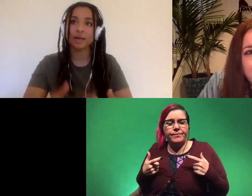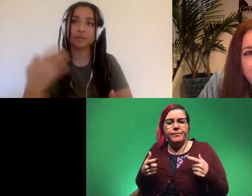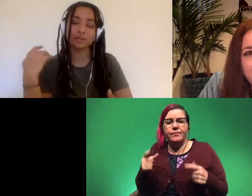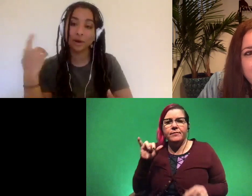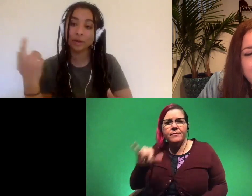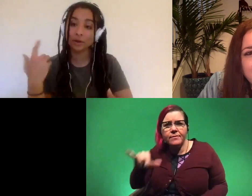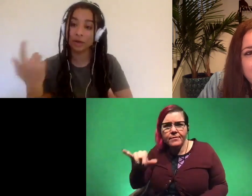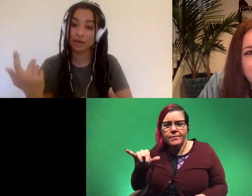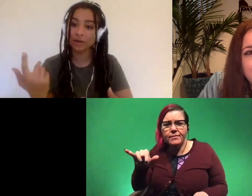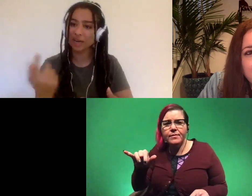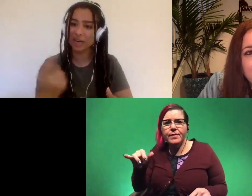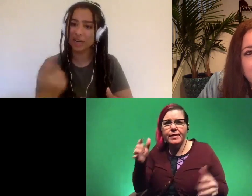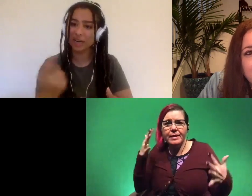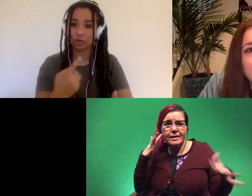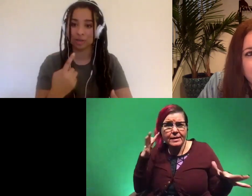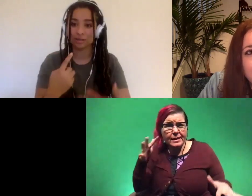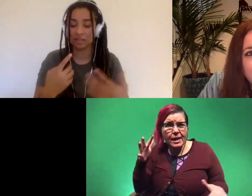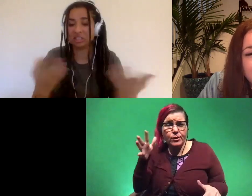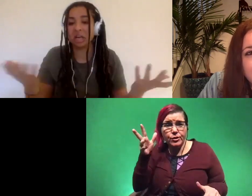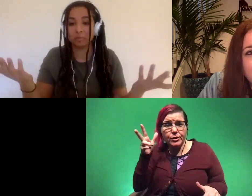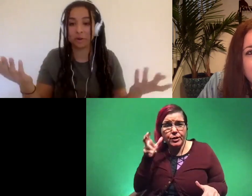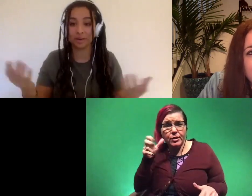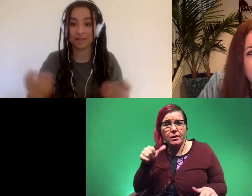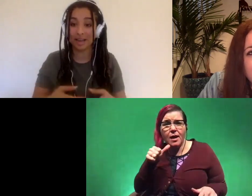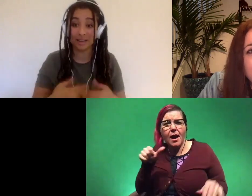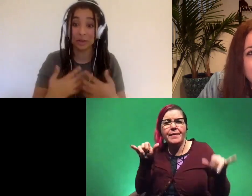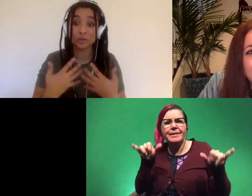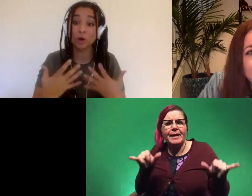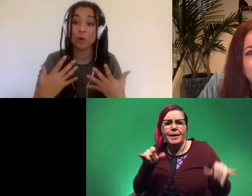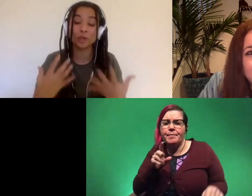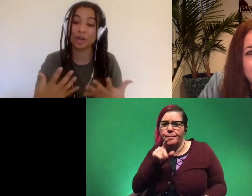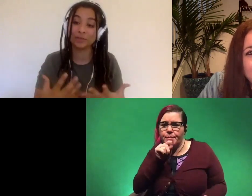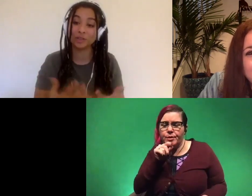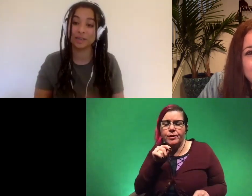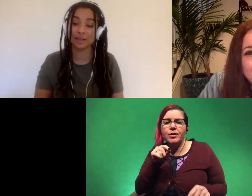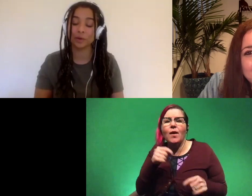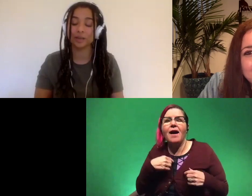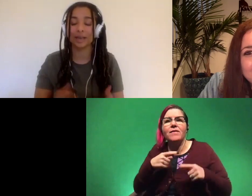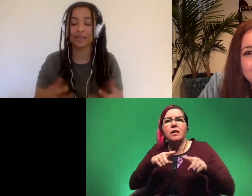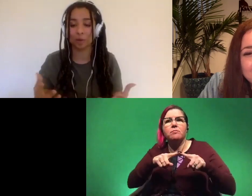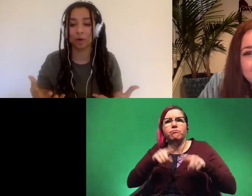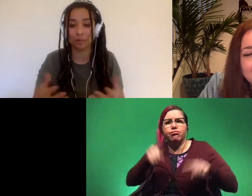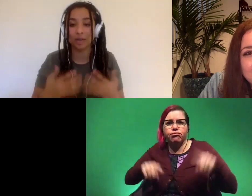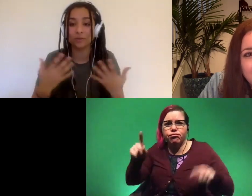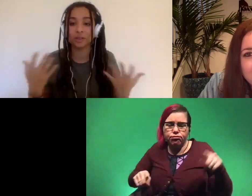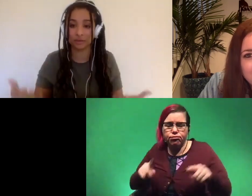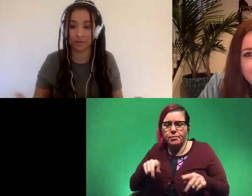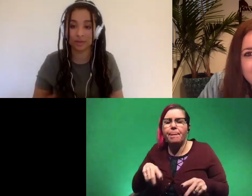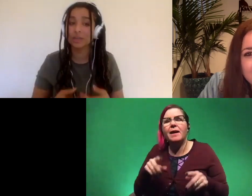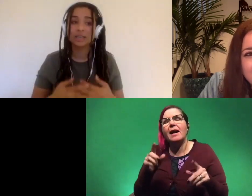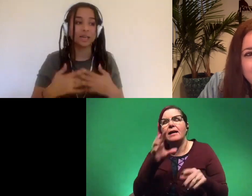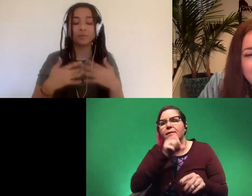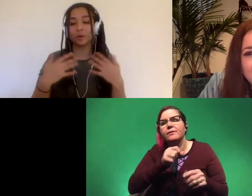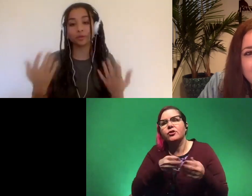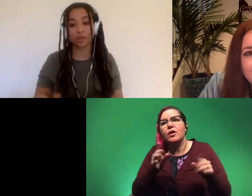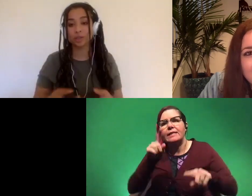that the sound that you're hearing isn't just the same bird like there's so much diversity in the world and i guess that's what i'm talking about diversity of life